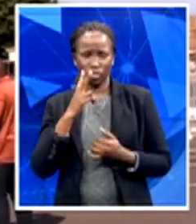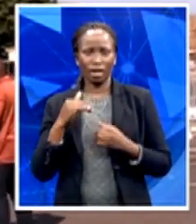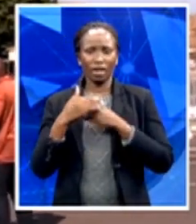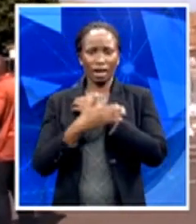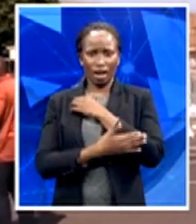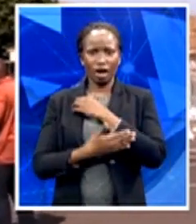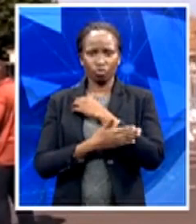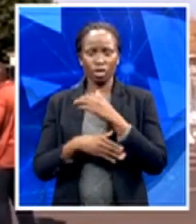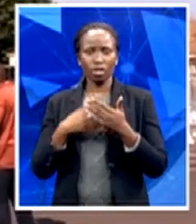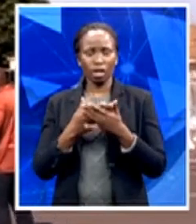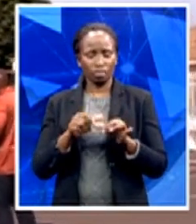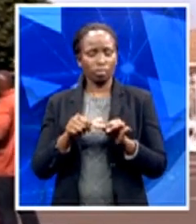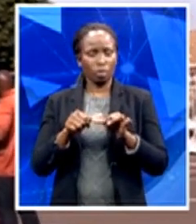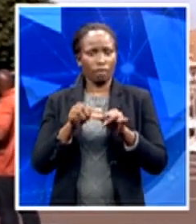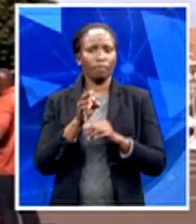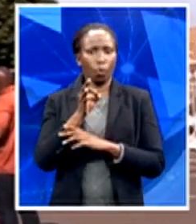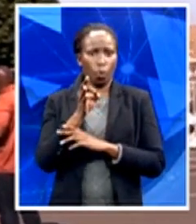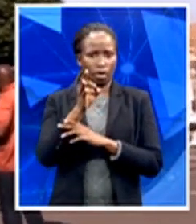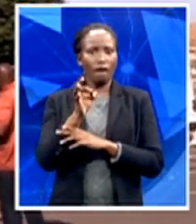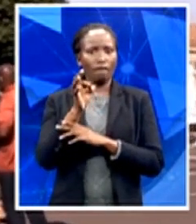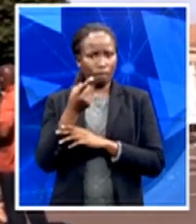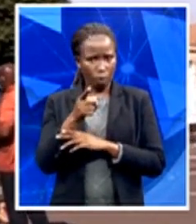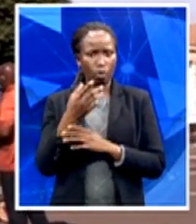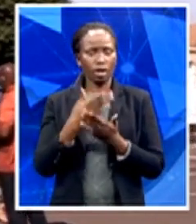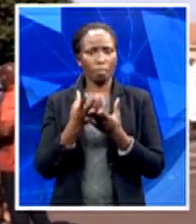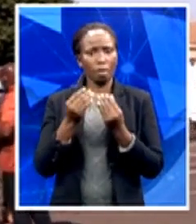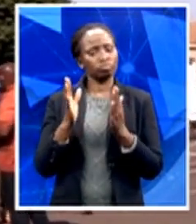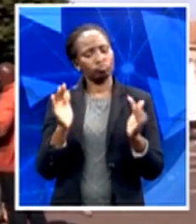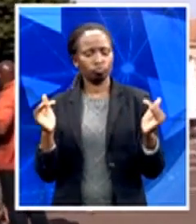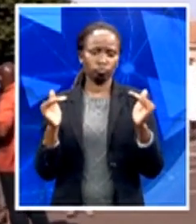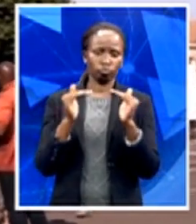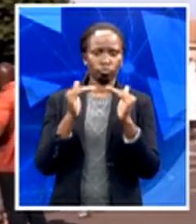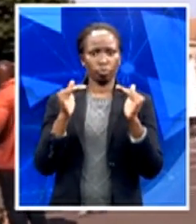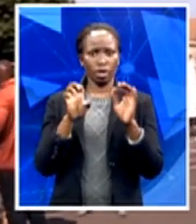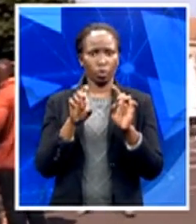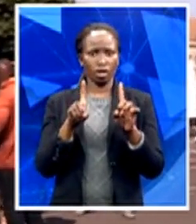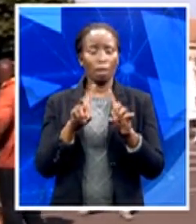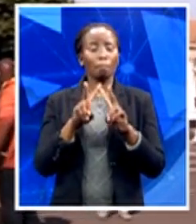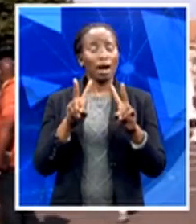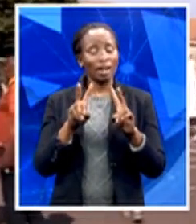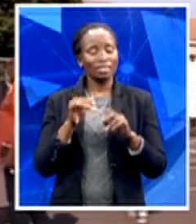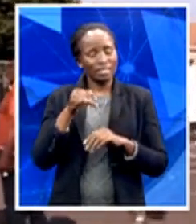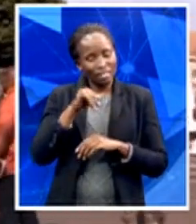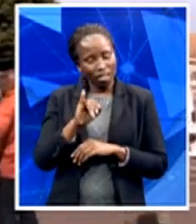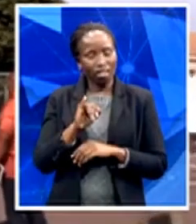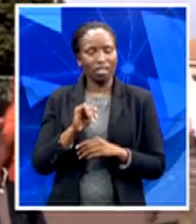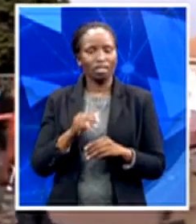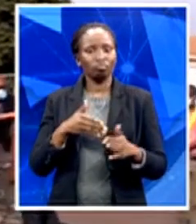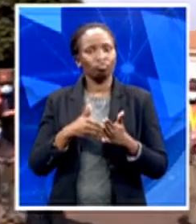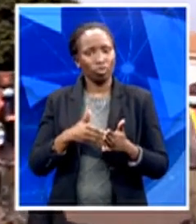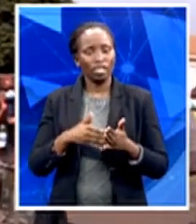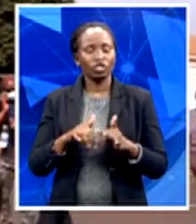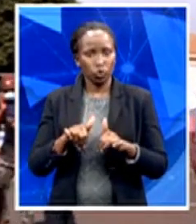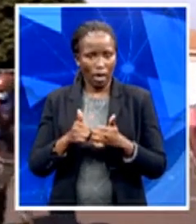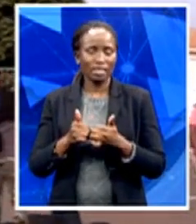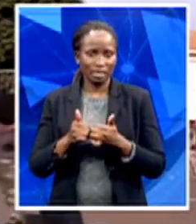There's still a challenge on the access to education. But so much has been done. So many things have been